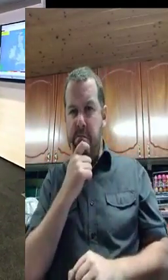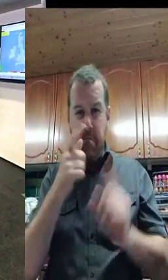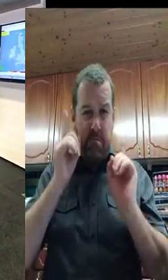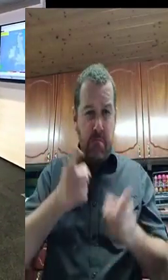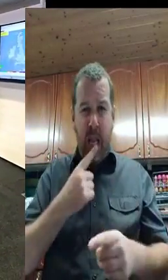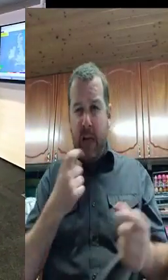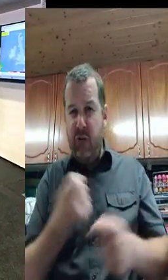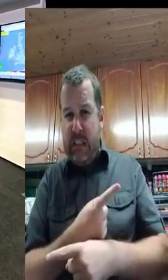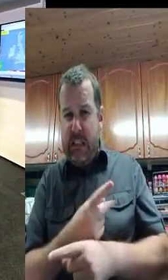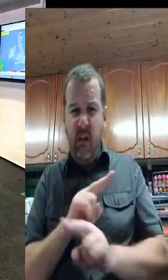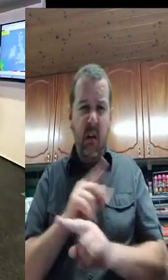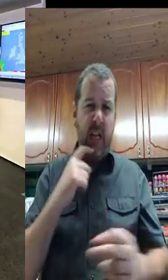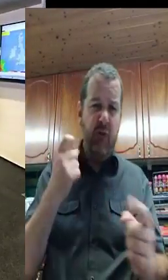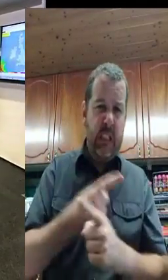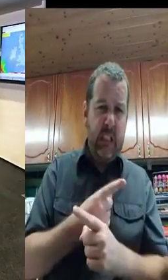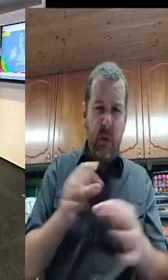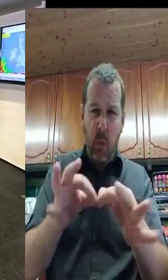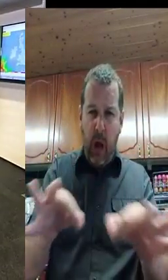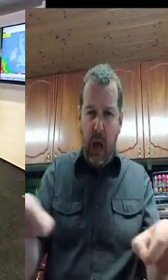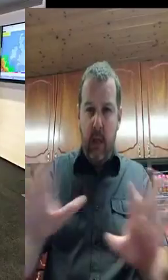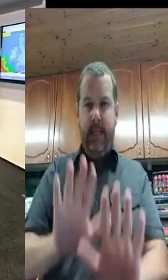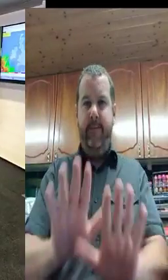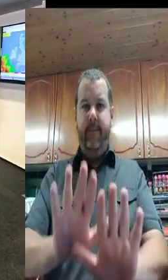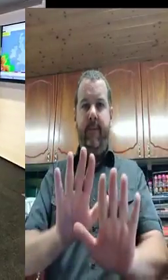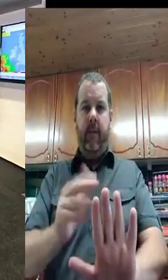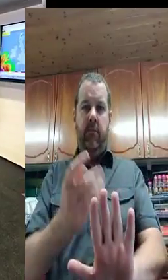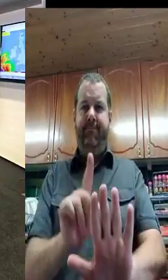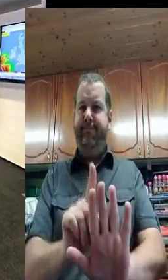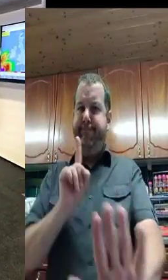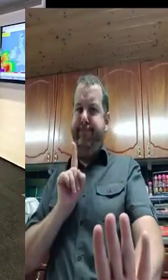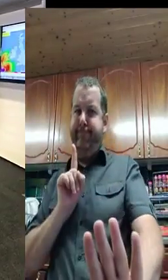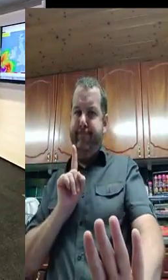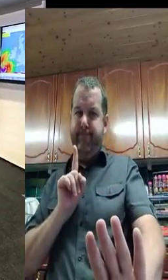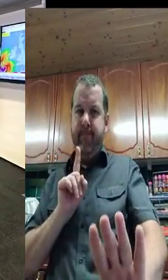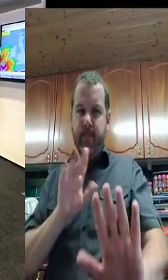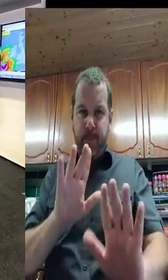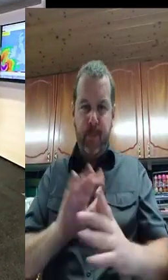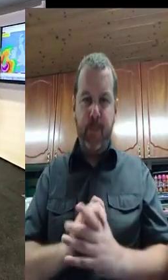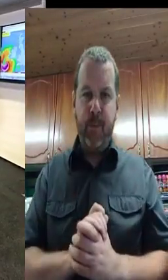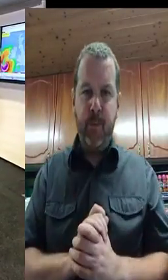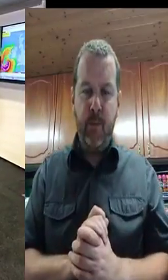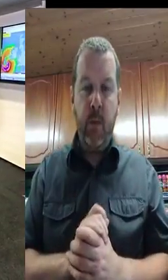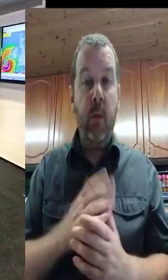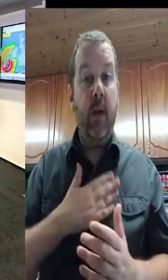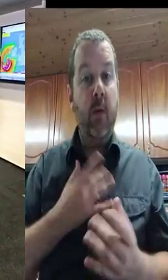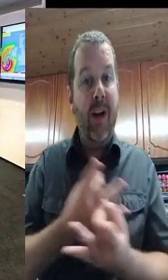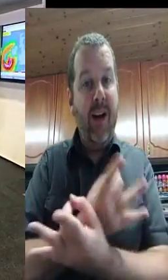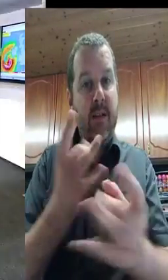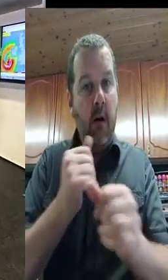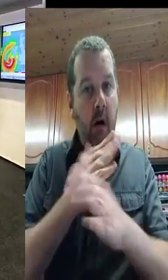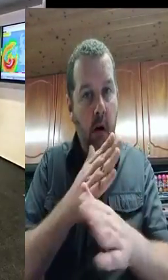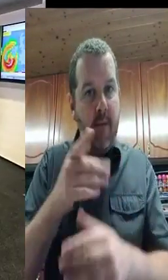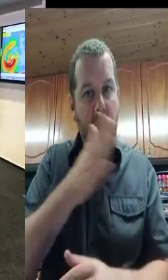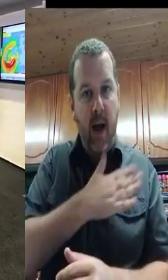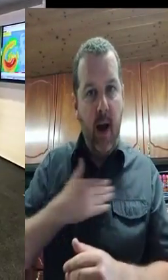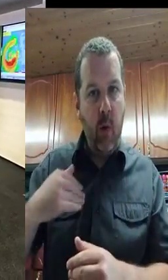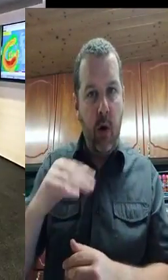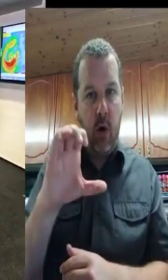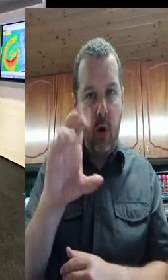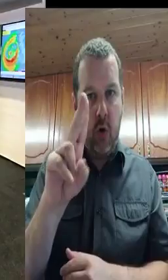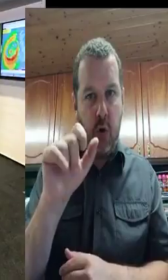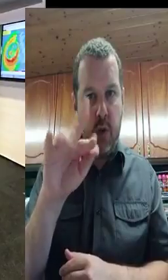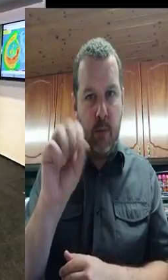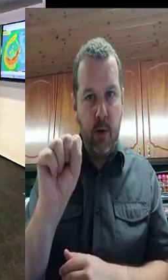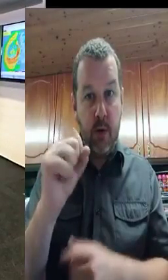would consider closing. This is an unusual situation in that Met Aaron gave a 48-hour advance notice of the red alert